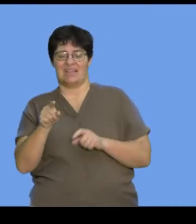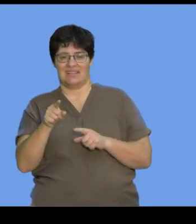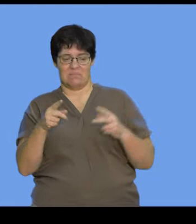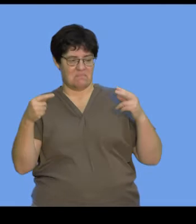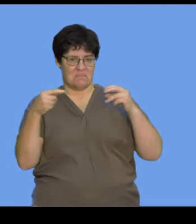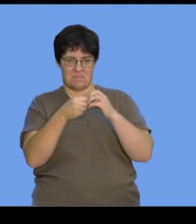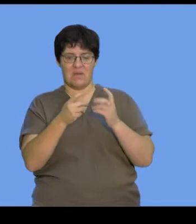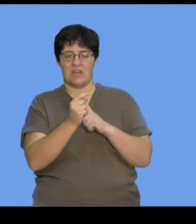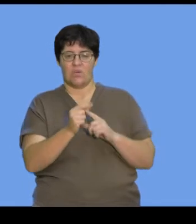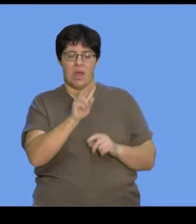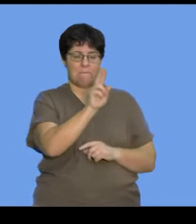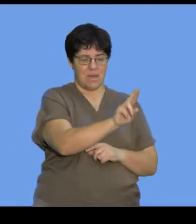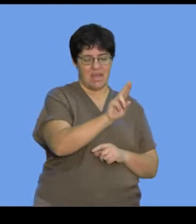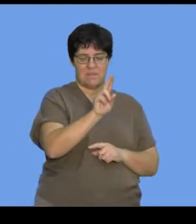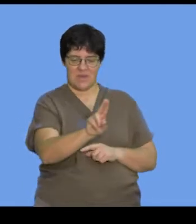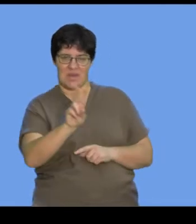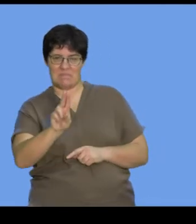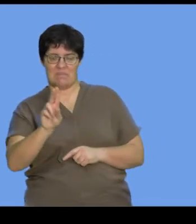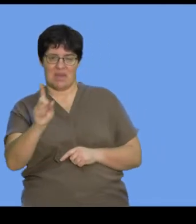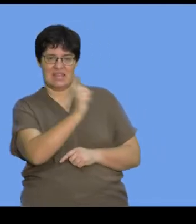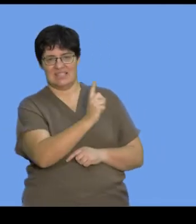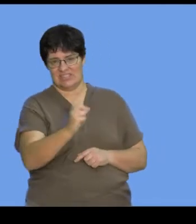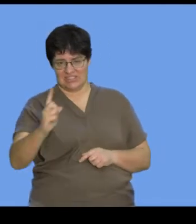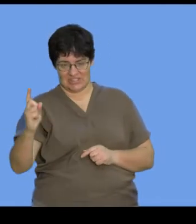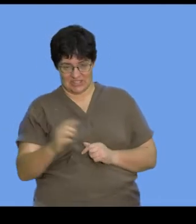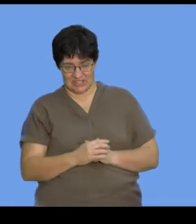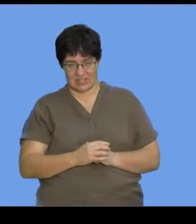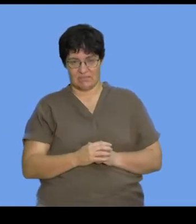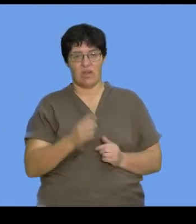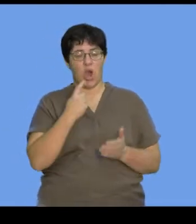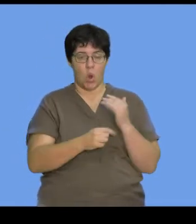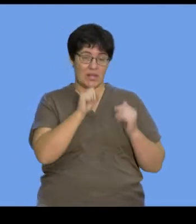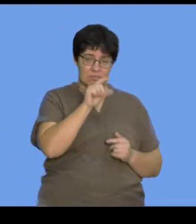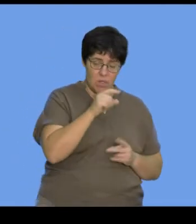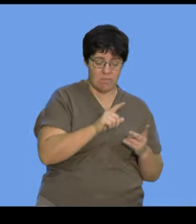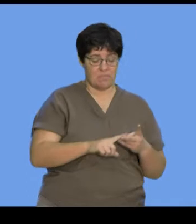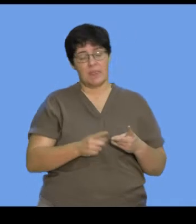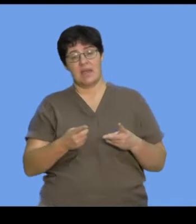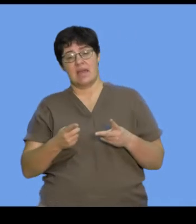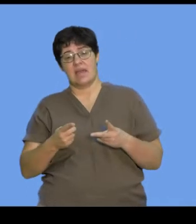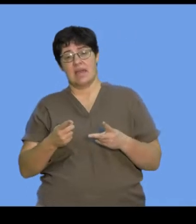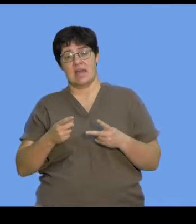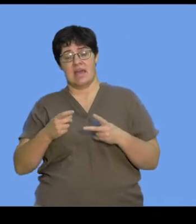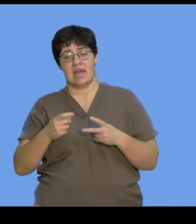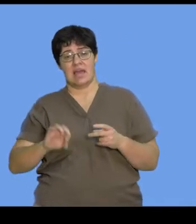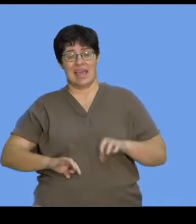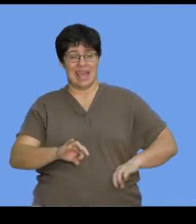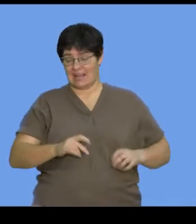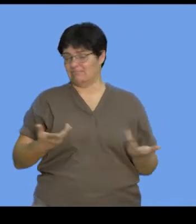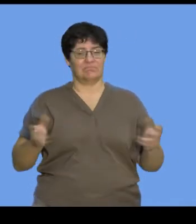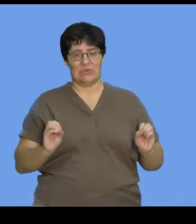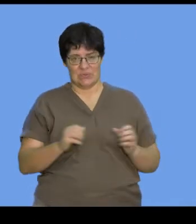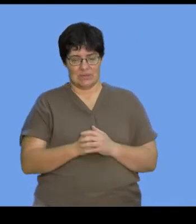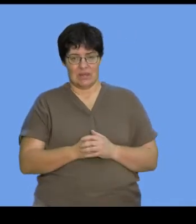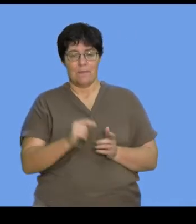egg. And hence, we have a pair for each one of these in all our body cells except the sperms and the eggs. The sister chromatids